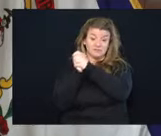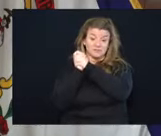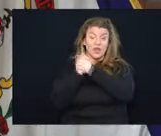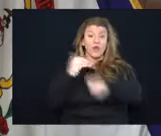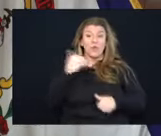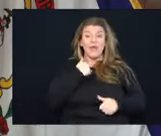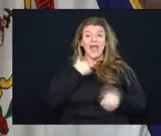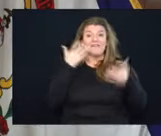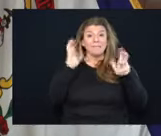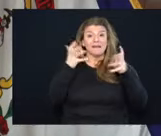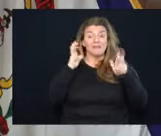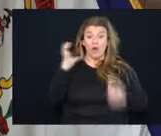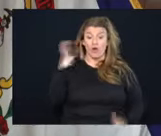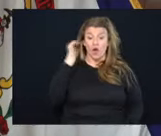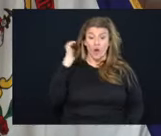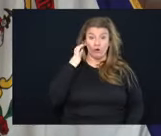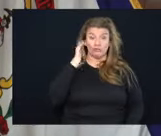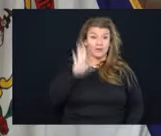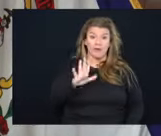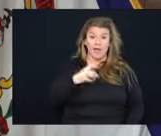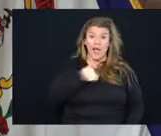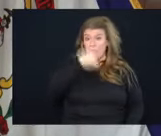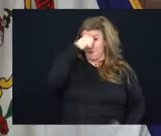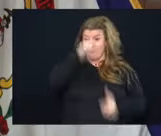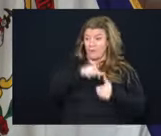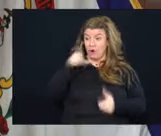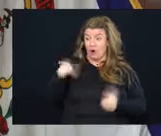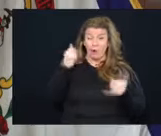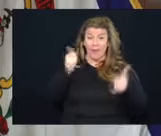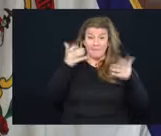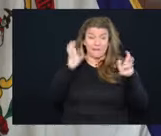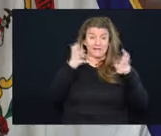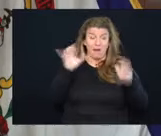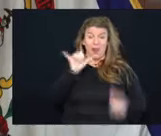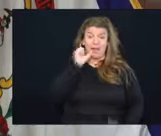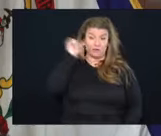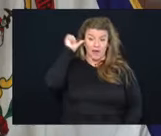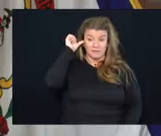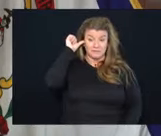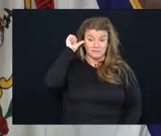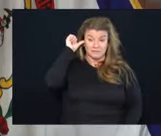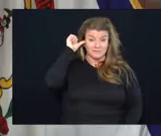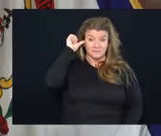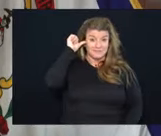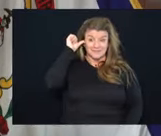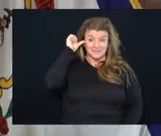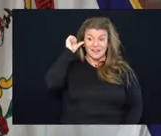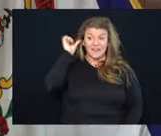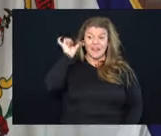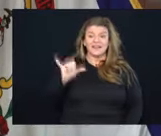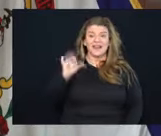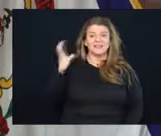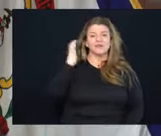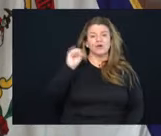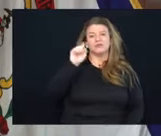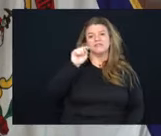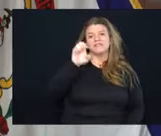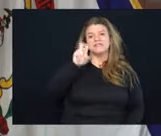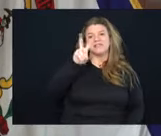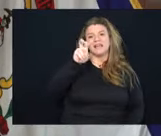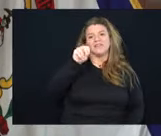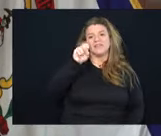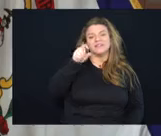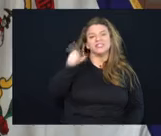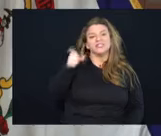basketball coach that I can remember her playing basketball just like it was yesterday, you know, and that's Coach Stevens. It's at